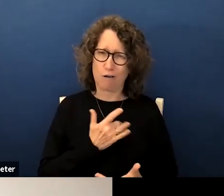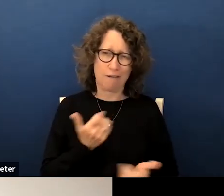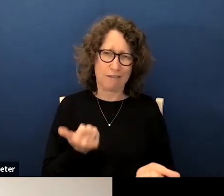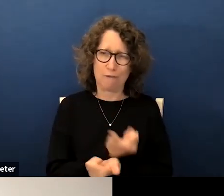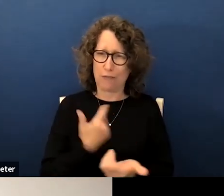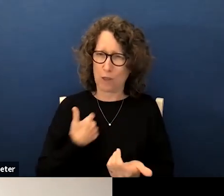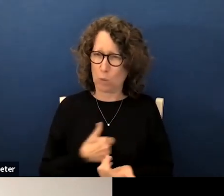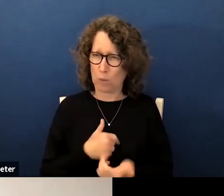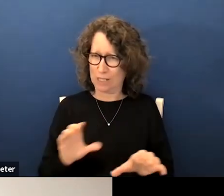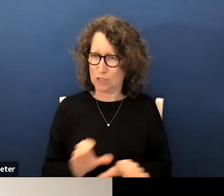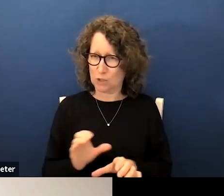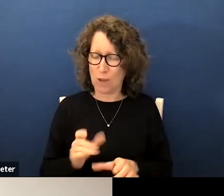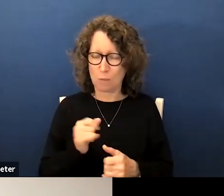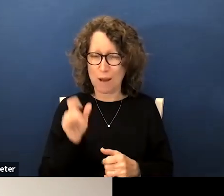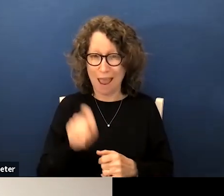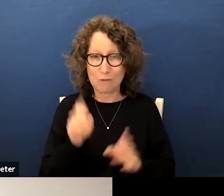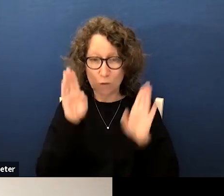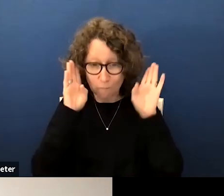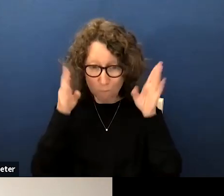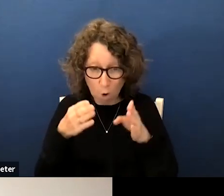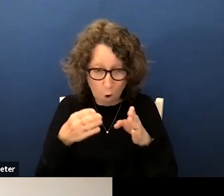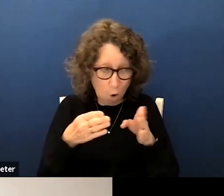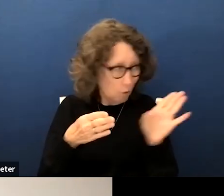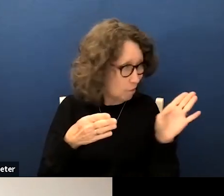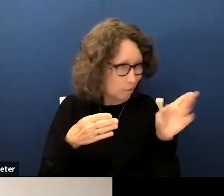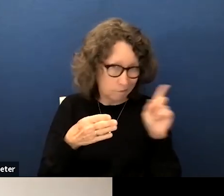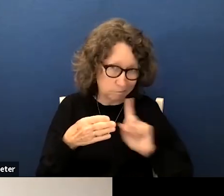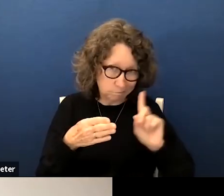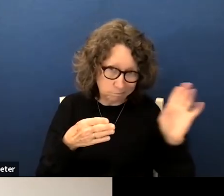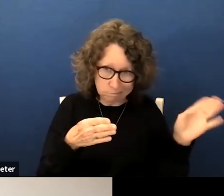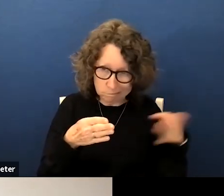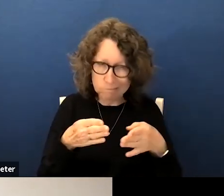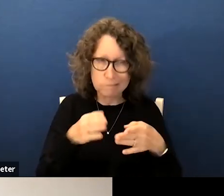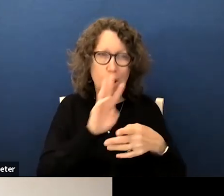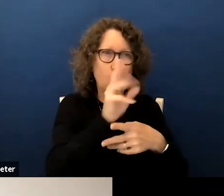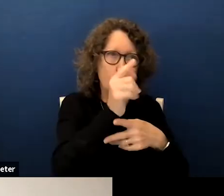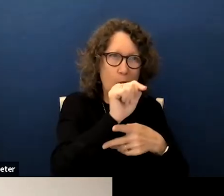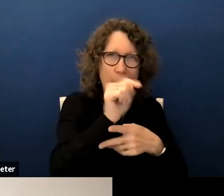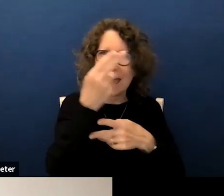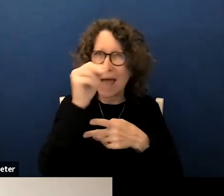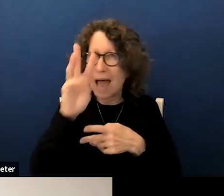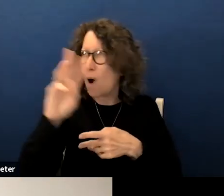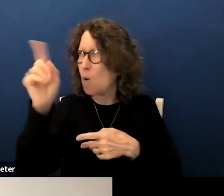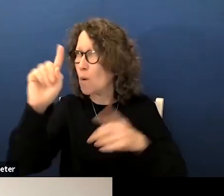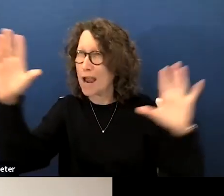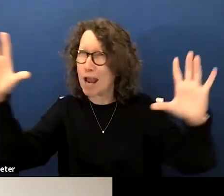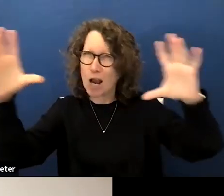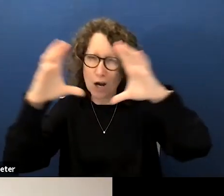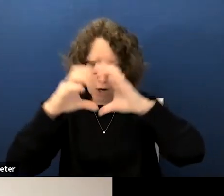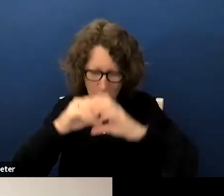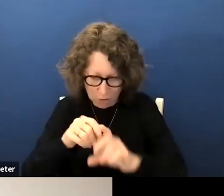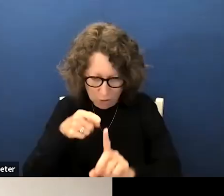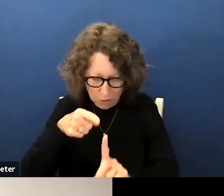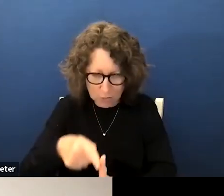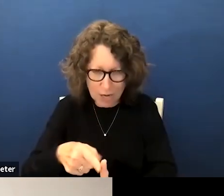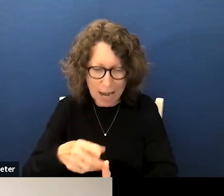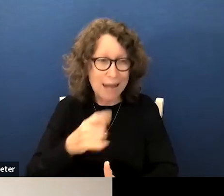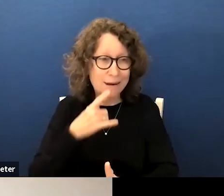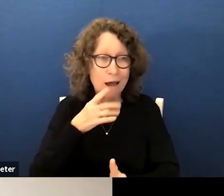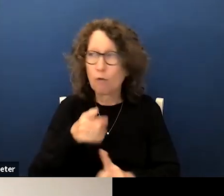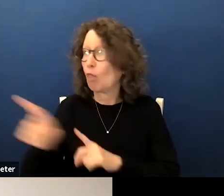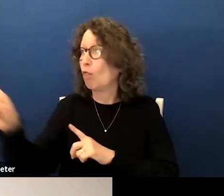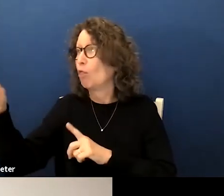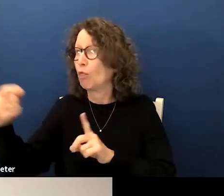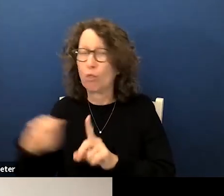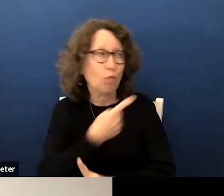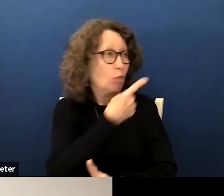and we have to stay focused on the what the how and the where and not get distracted